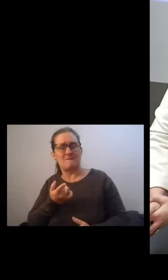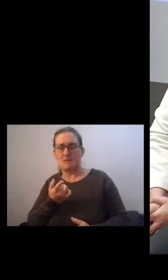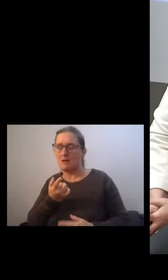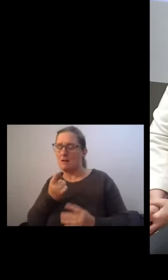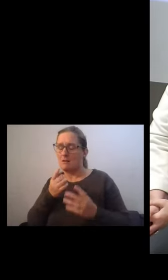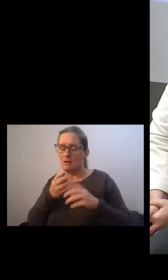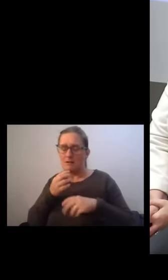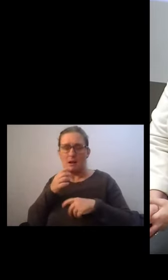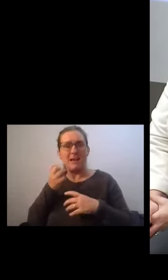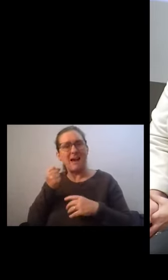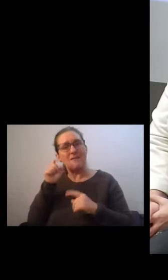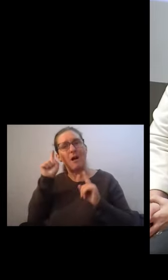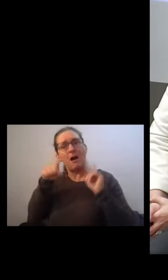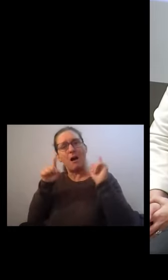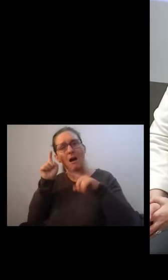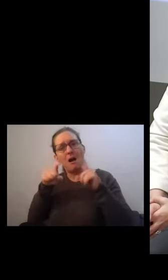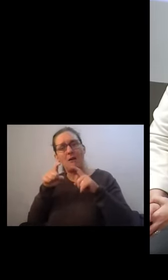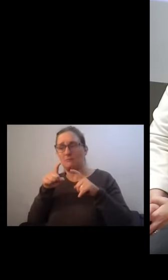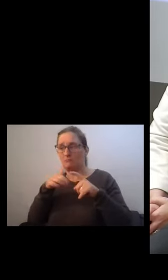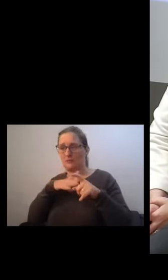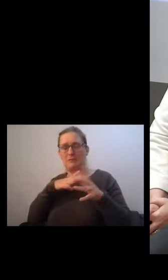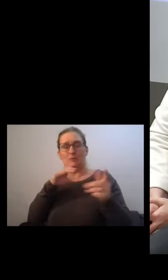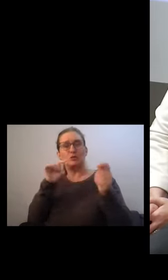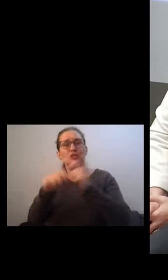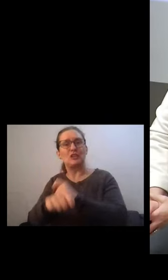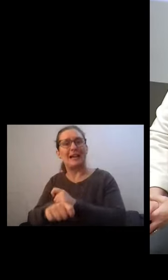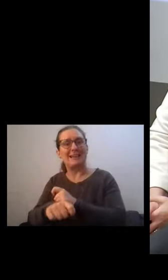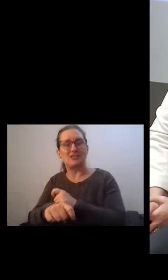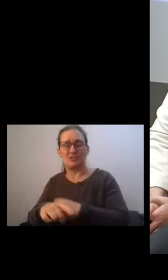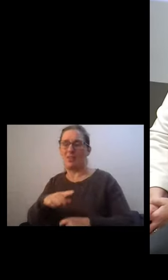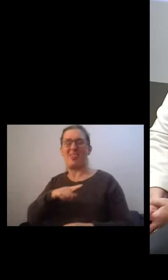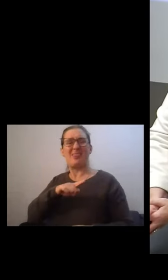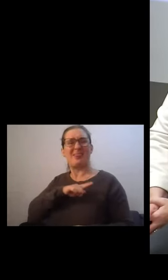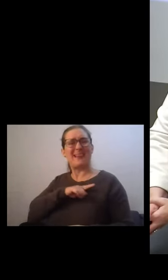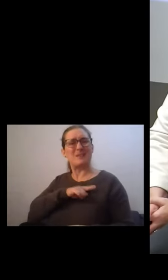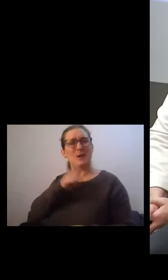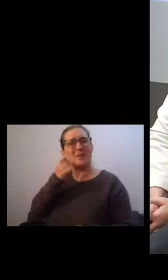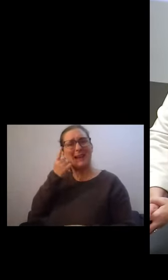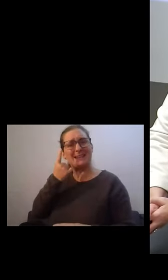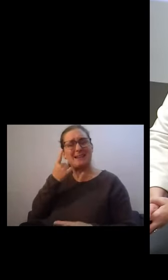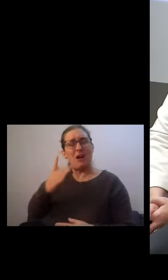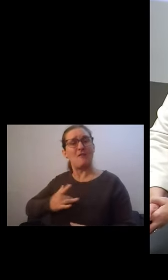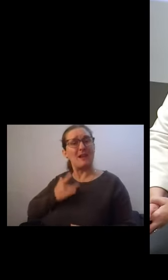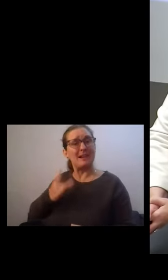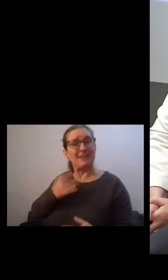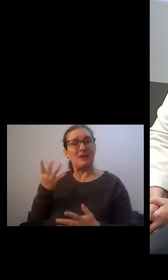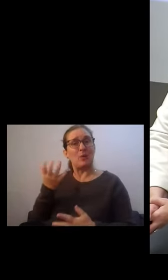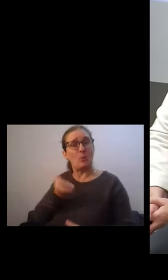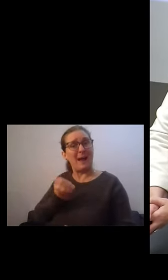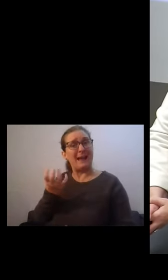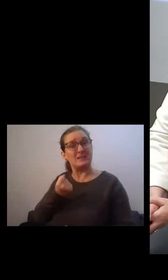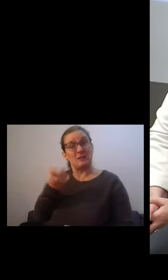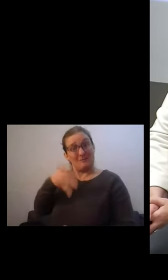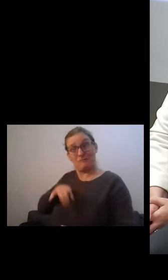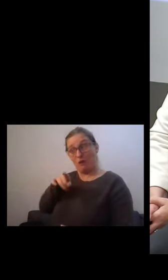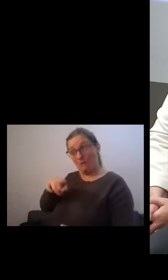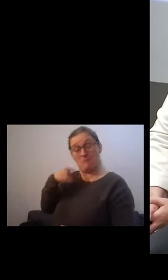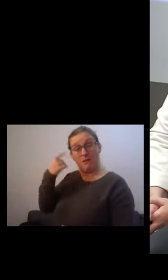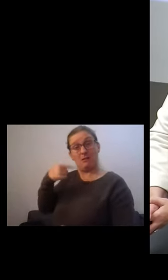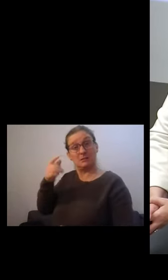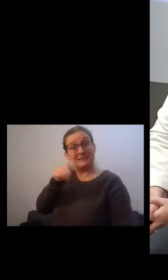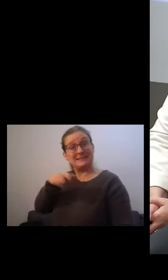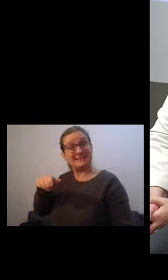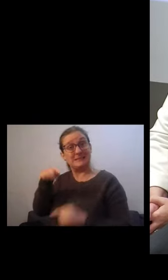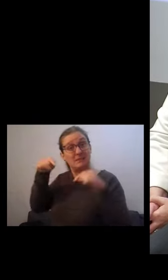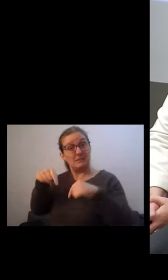change. And that's where the idea of the living wage came from, from the work of London citizens. I think there are other things that we will want to change